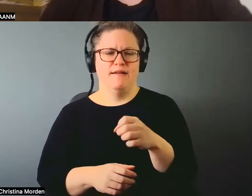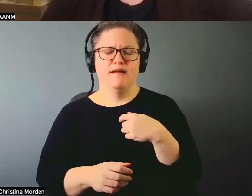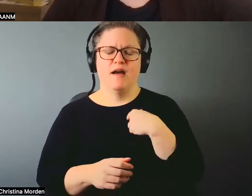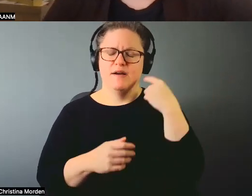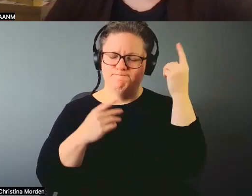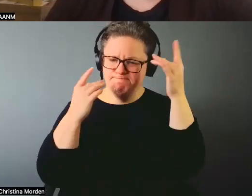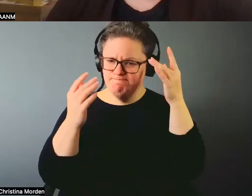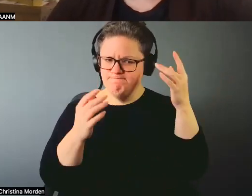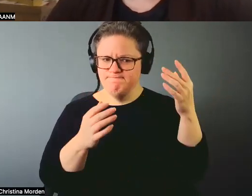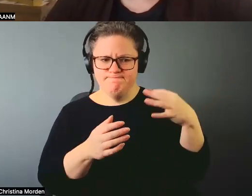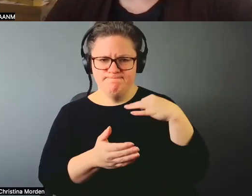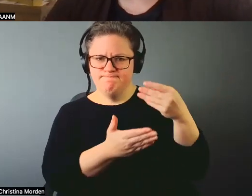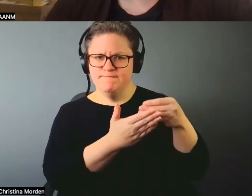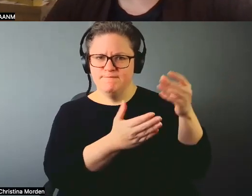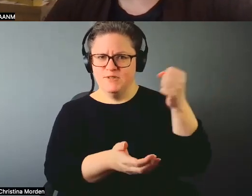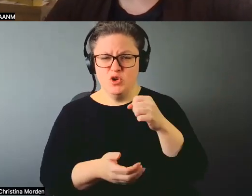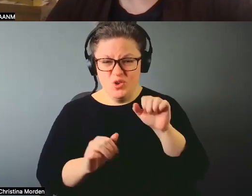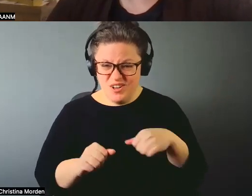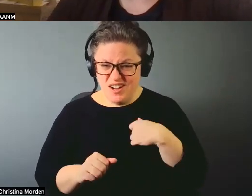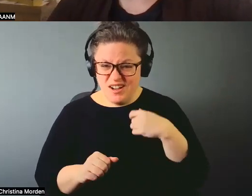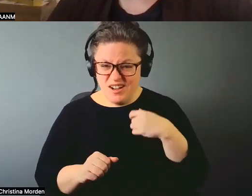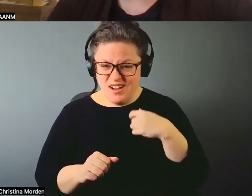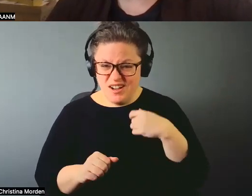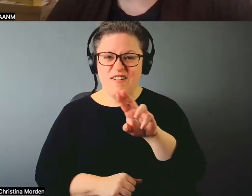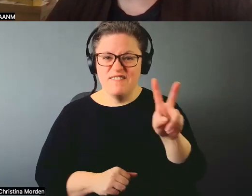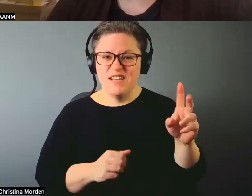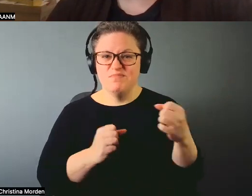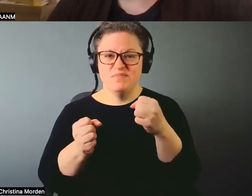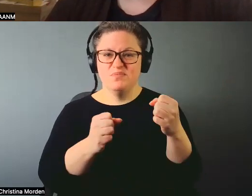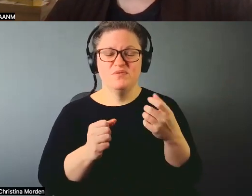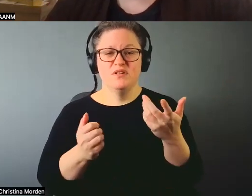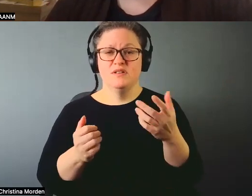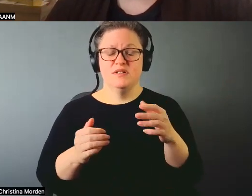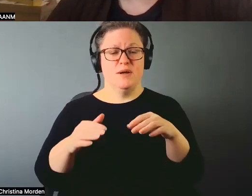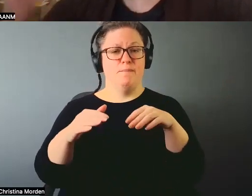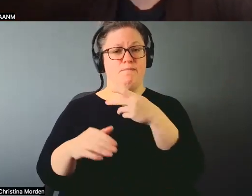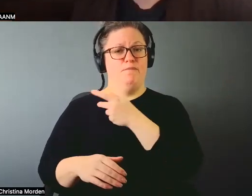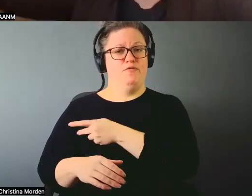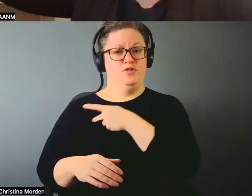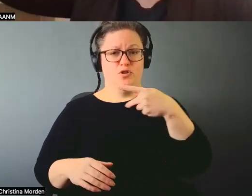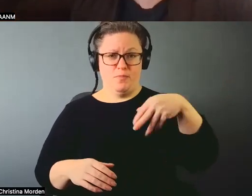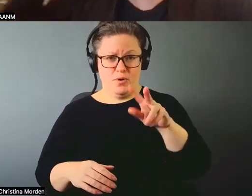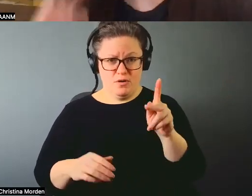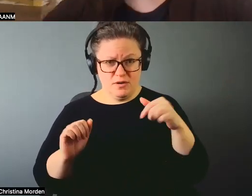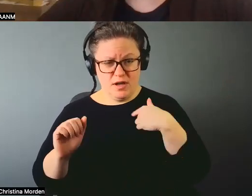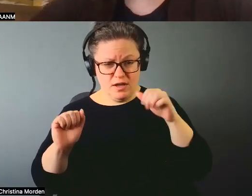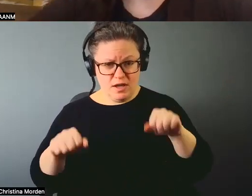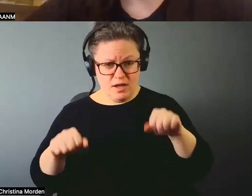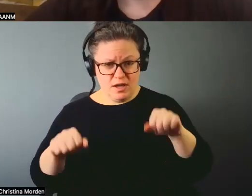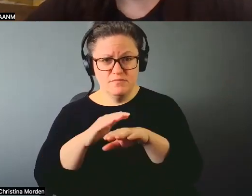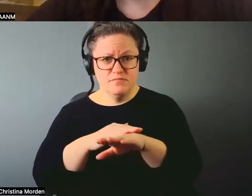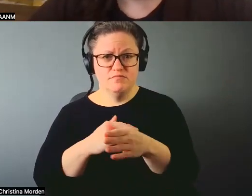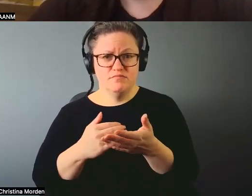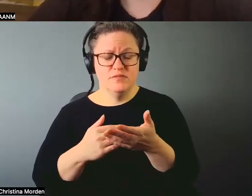Could I exist in a provincial park? Was it accessible enough? And would I be able to